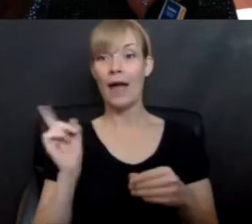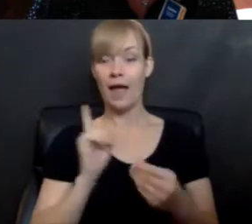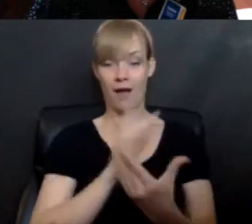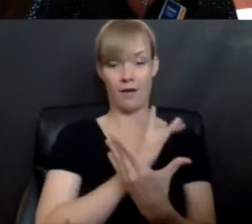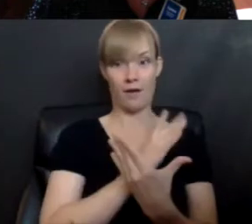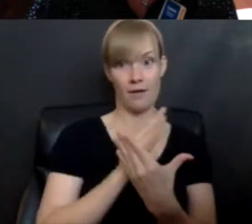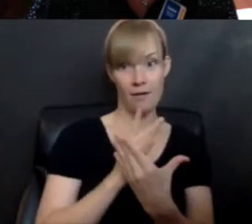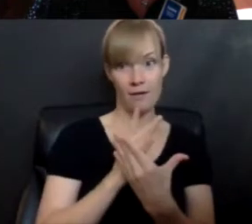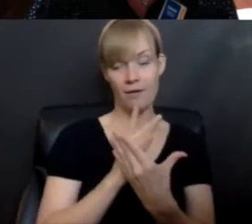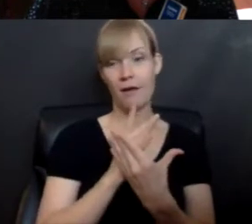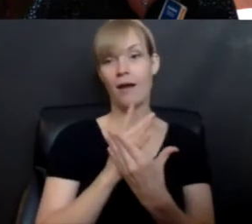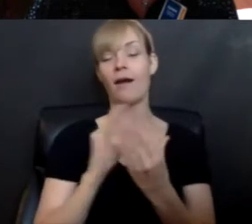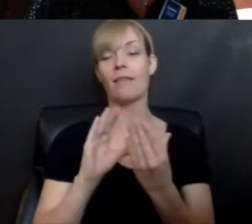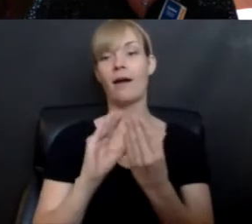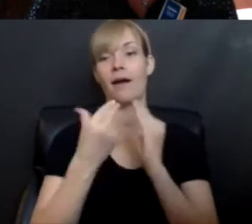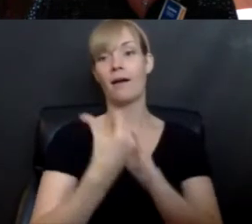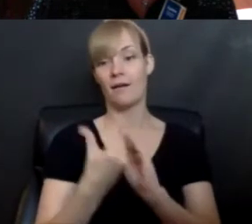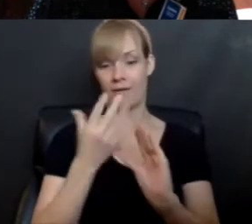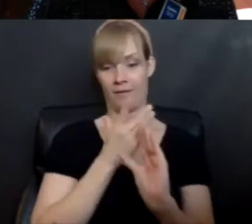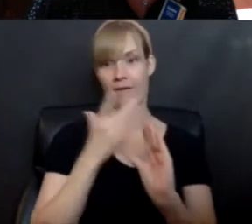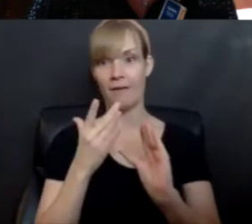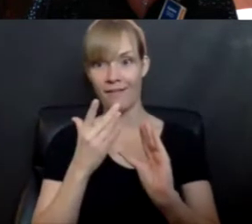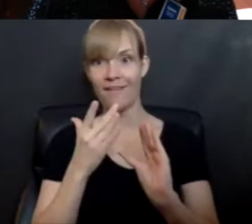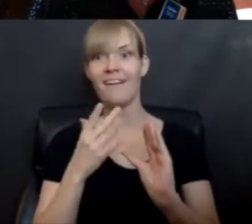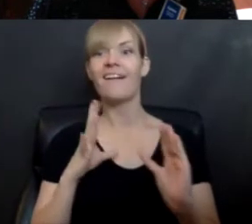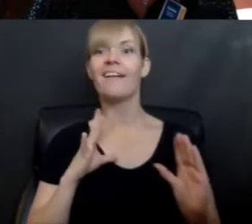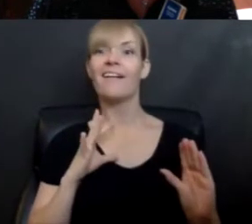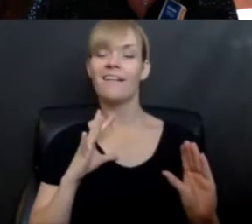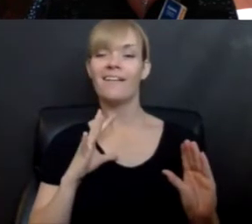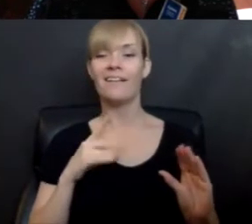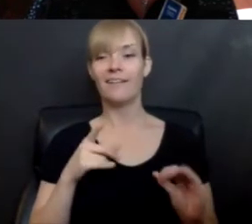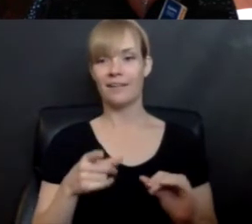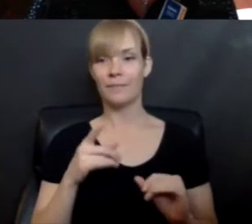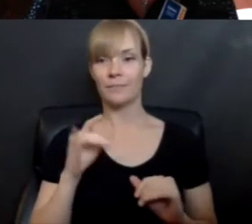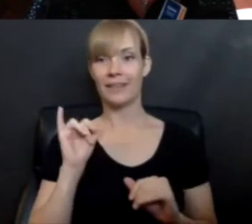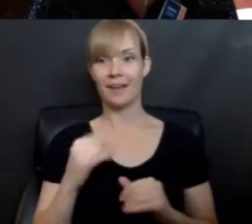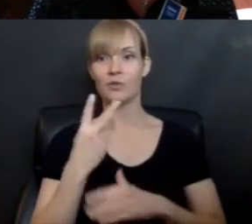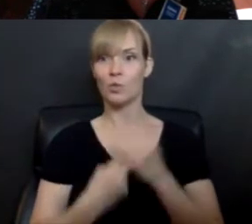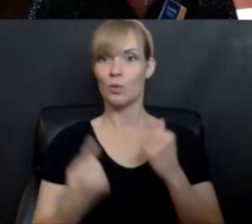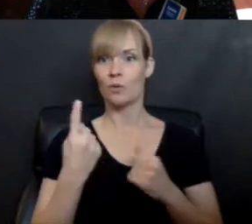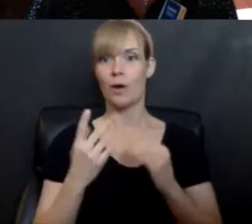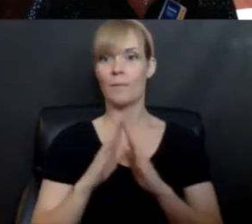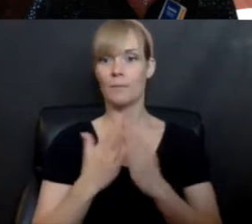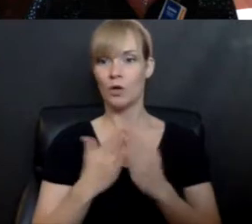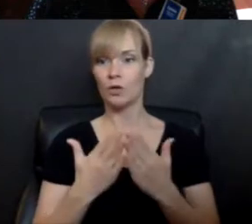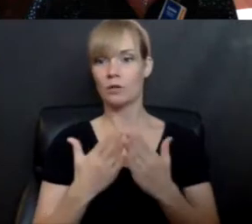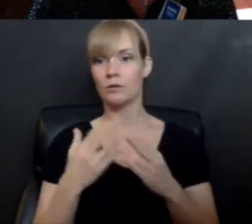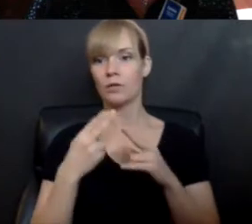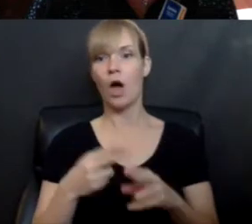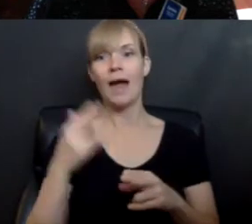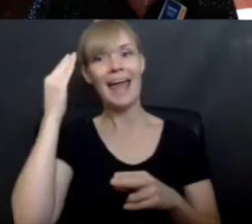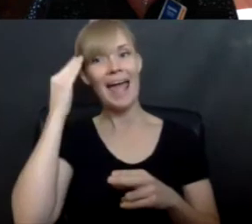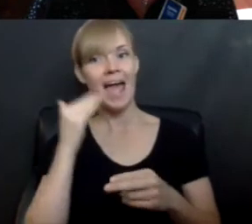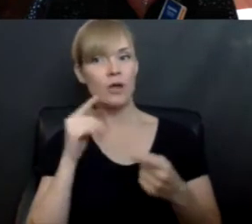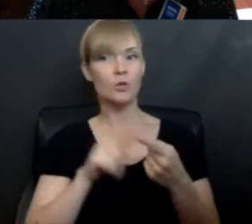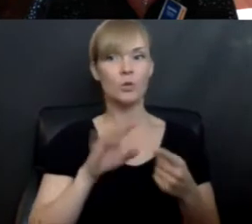have two stories that come together. This is called a Tetbesh book, two books in one. It's called Head to Foot, I